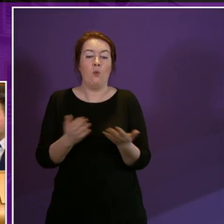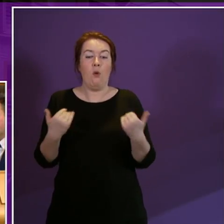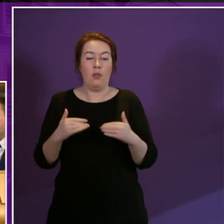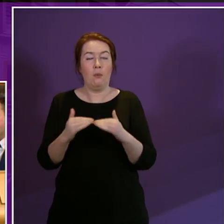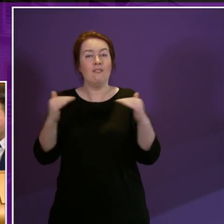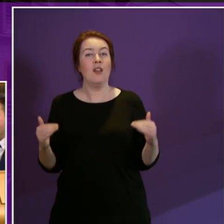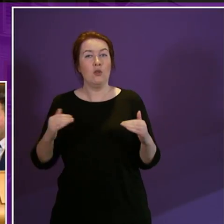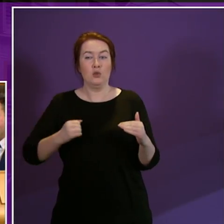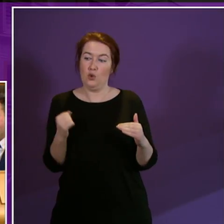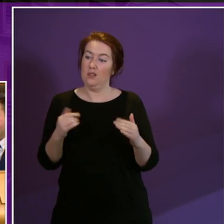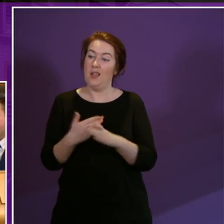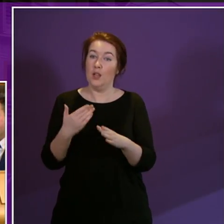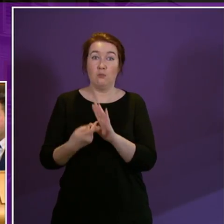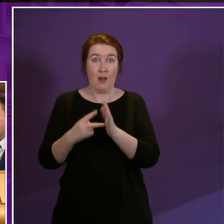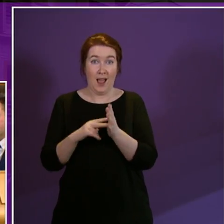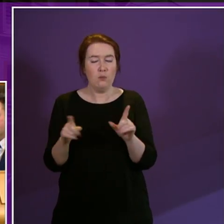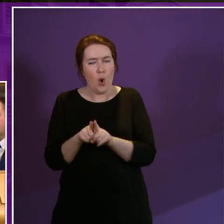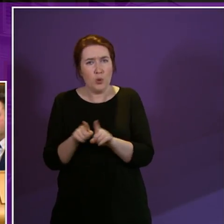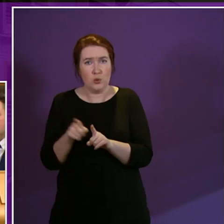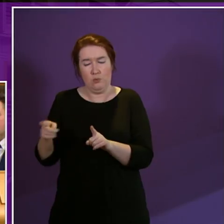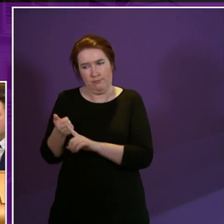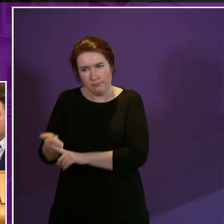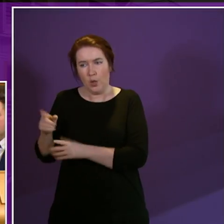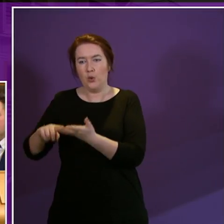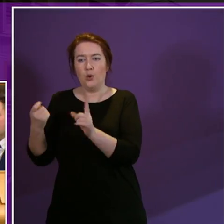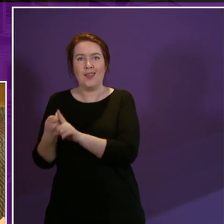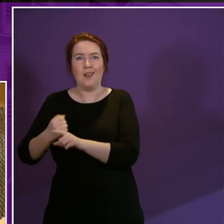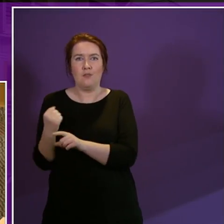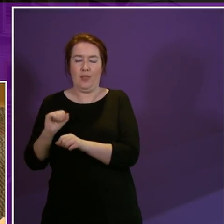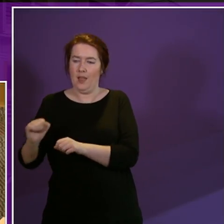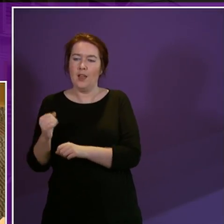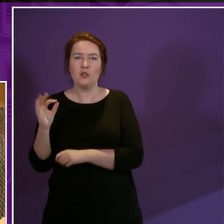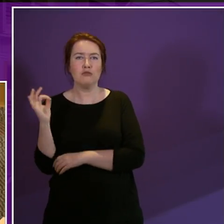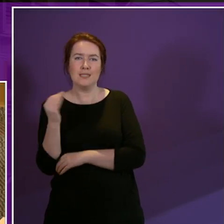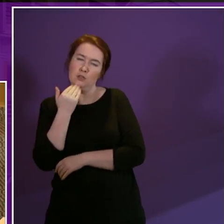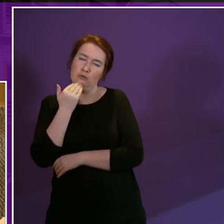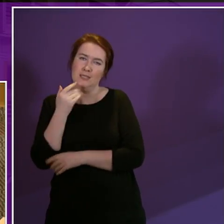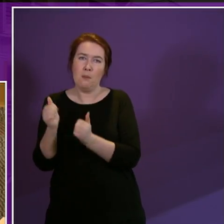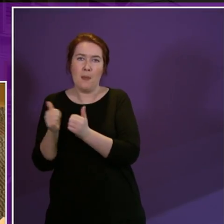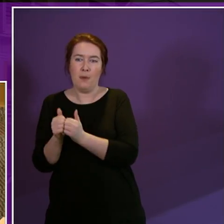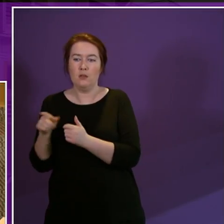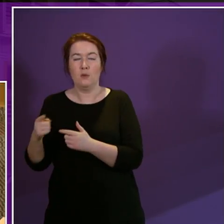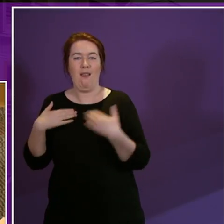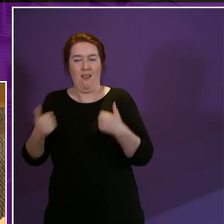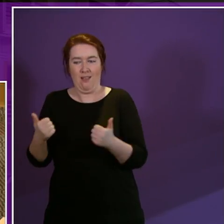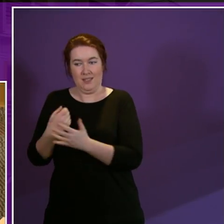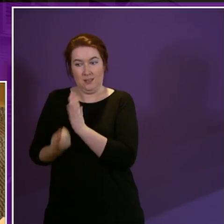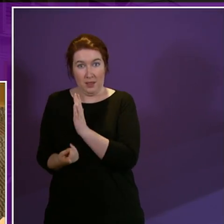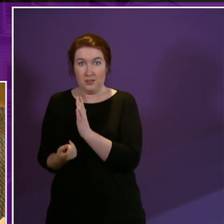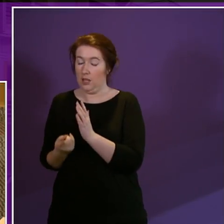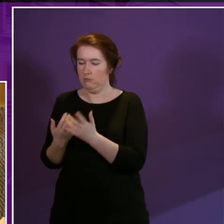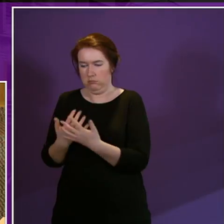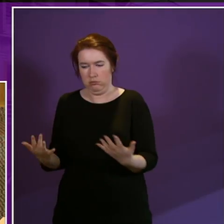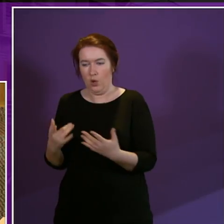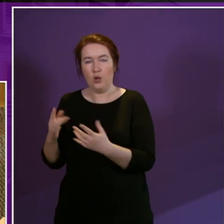Scotland Action Plan, but also the UK Government's recent Green Paper on Work, Health and Disability, which addresses a number of these points